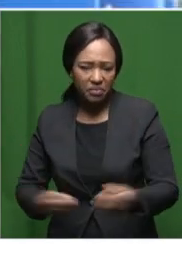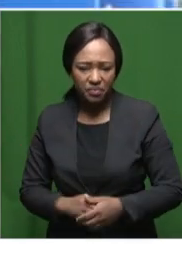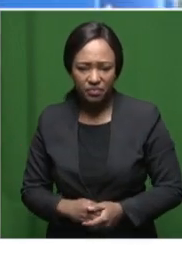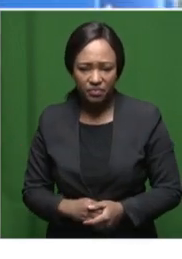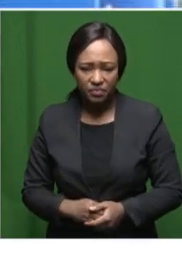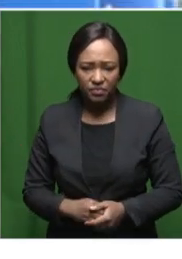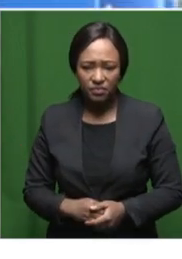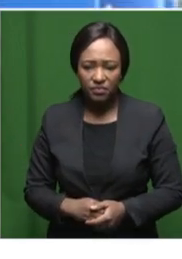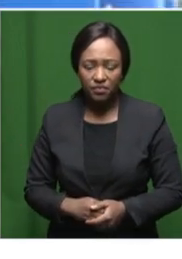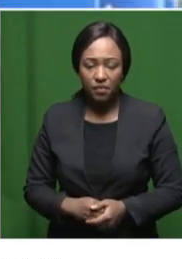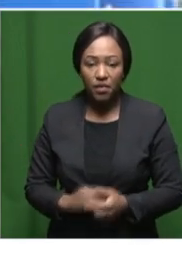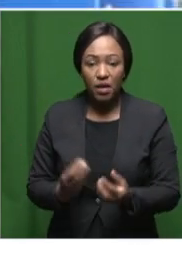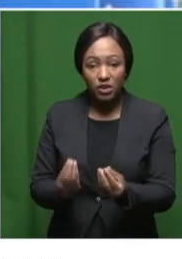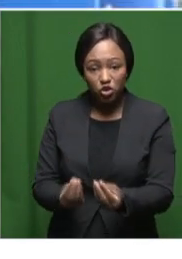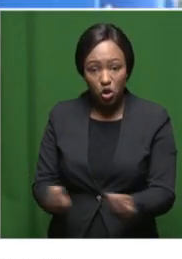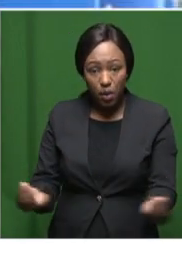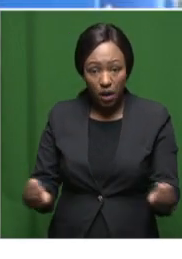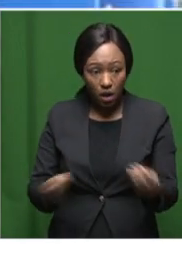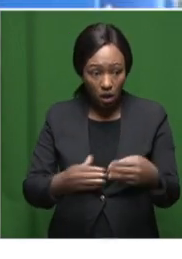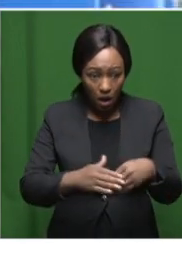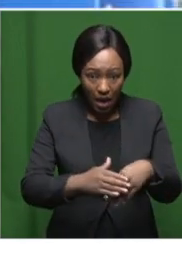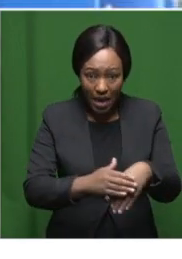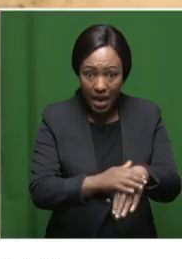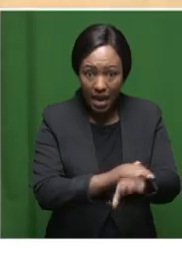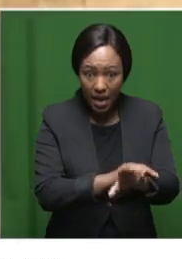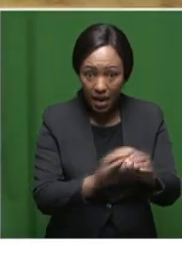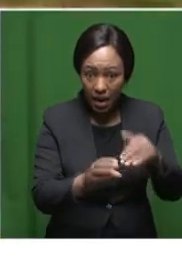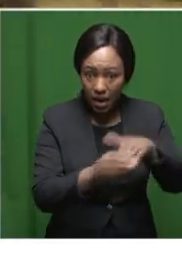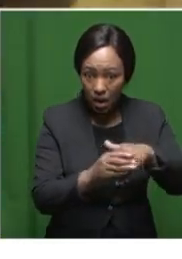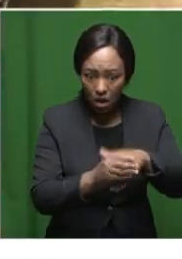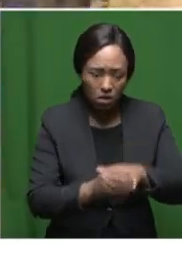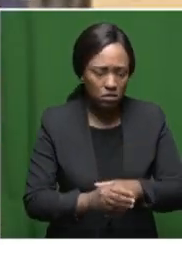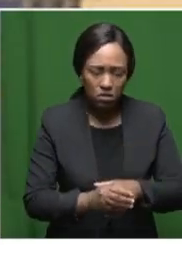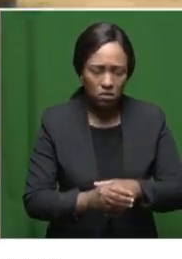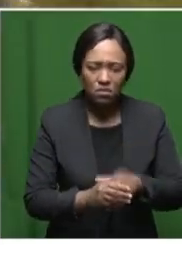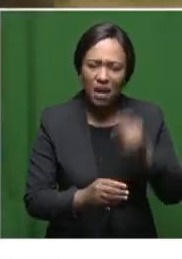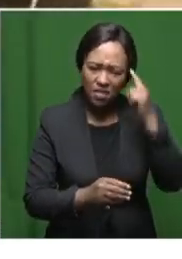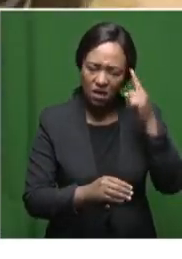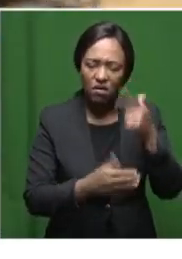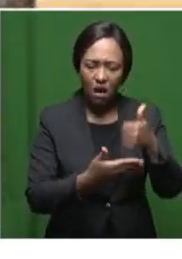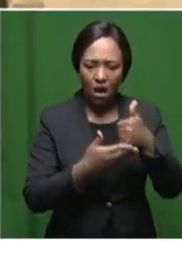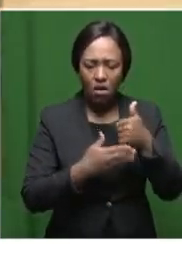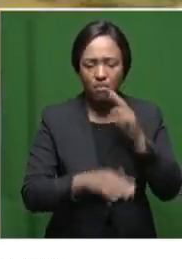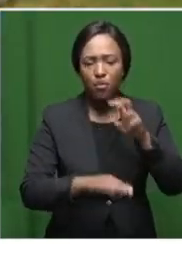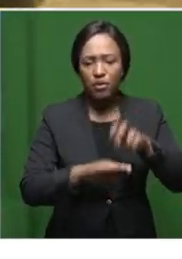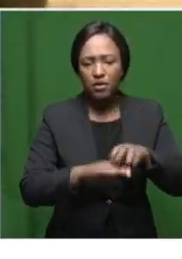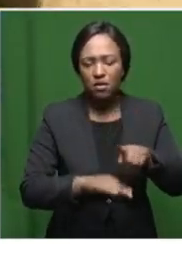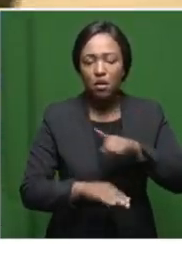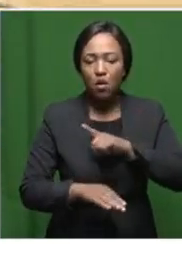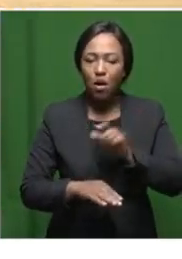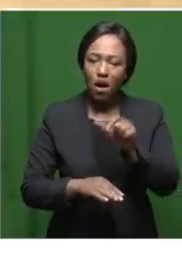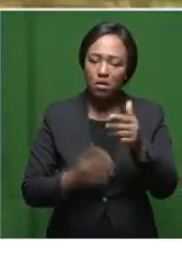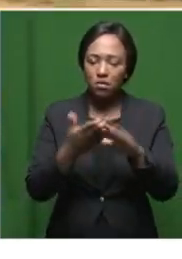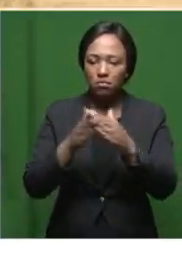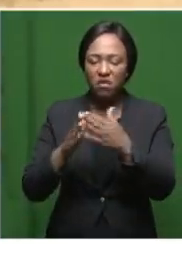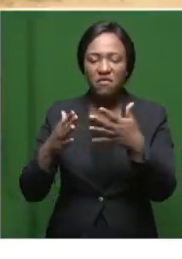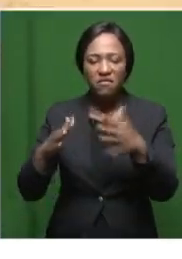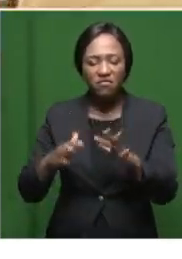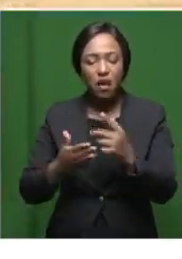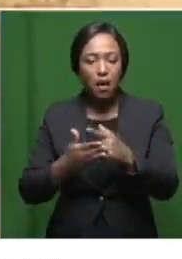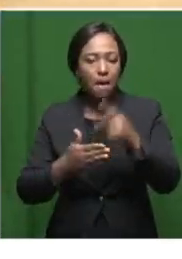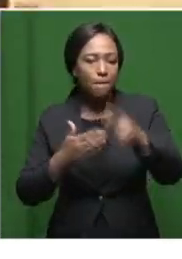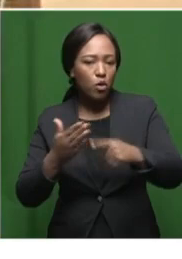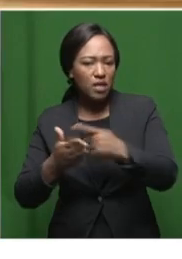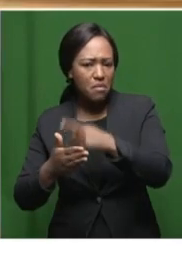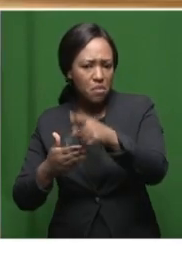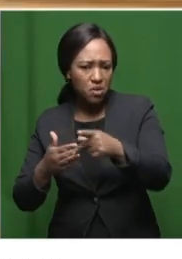even go inside, so I think we need help. Other residents lament government's incomplete project to install